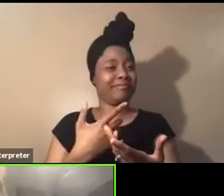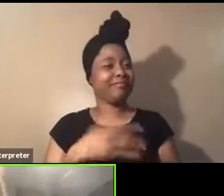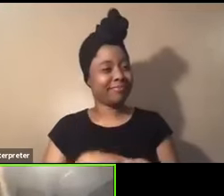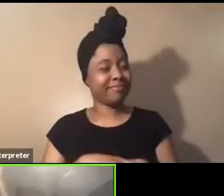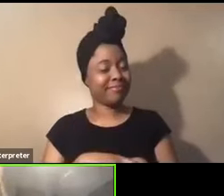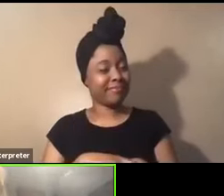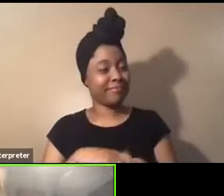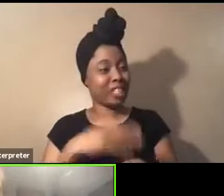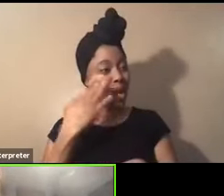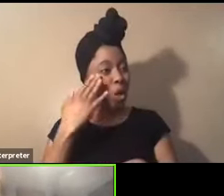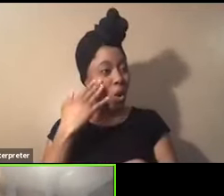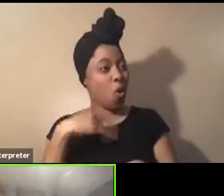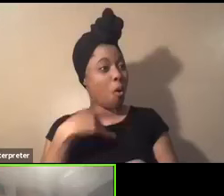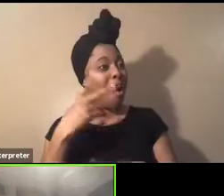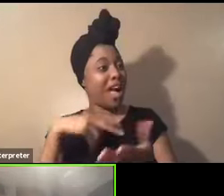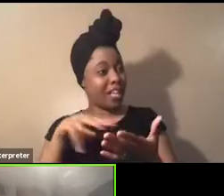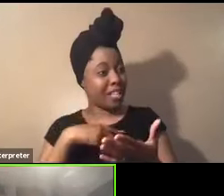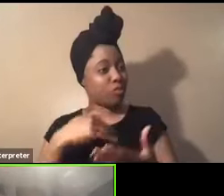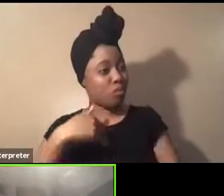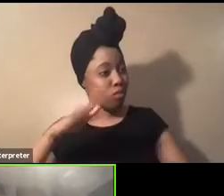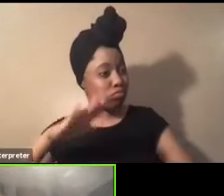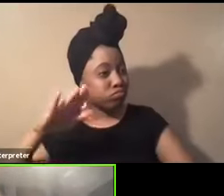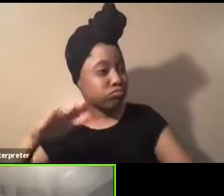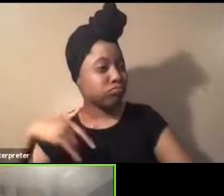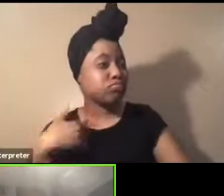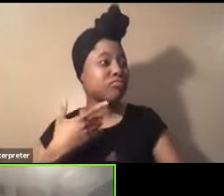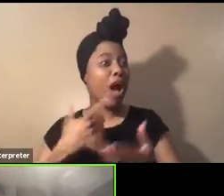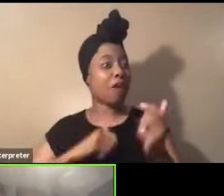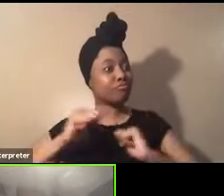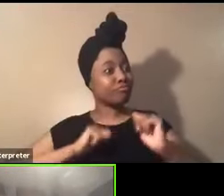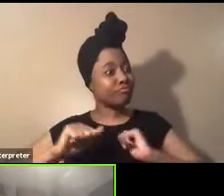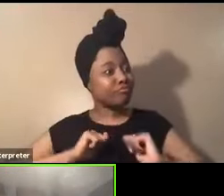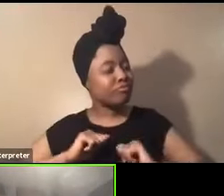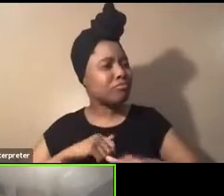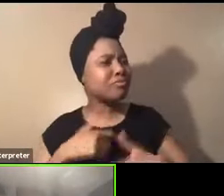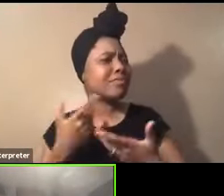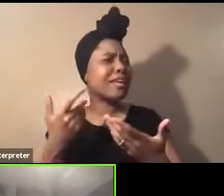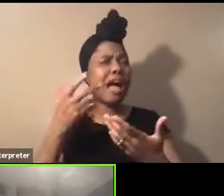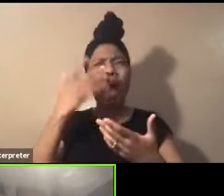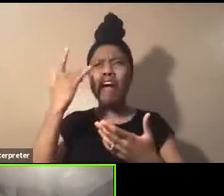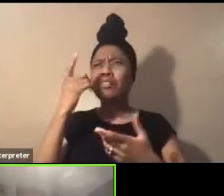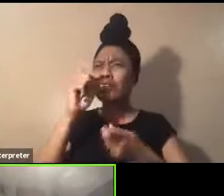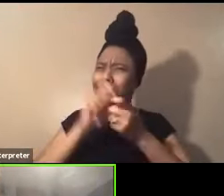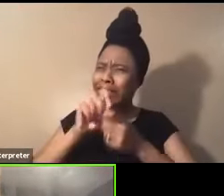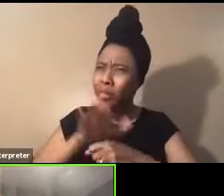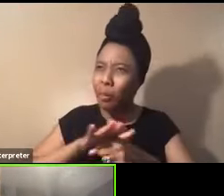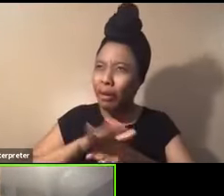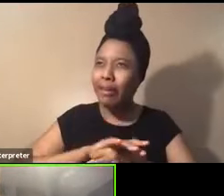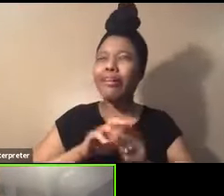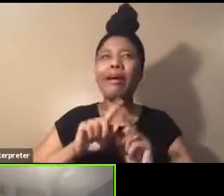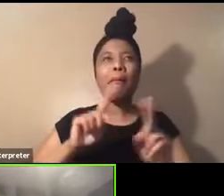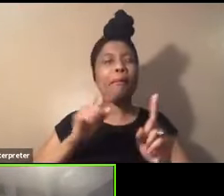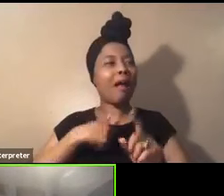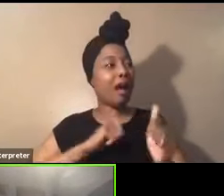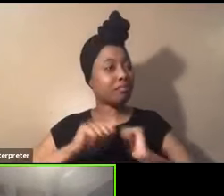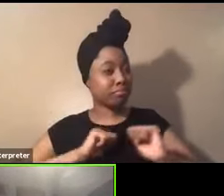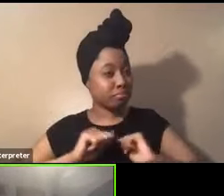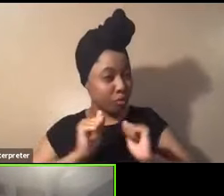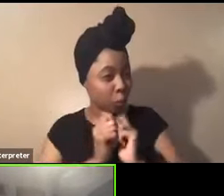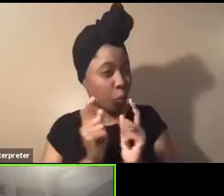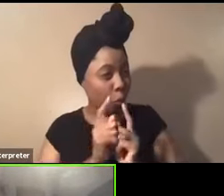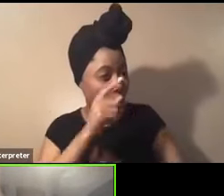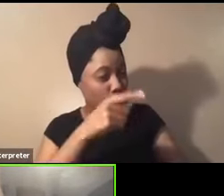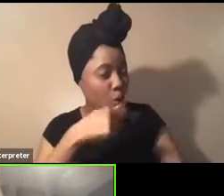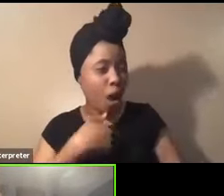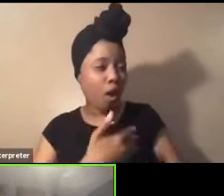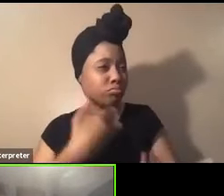I danced with you when I was little, I was, you know, I performed with you. I forgot where she said where, but I performed with you and I just